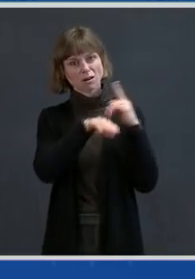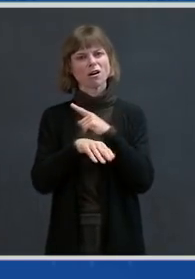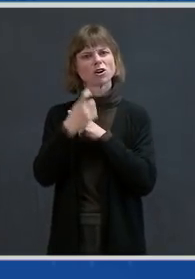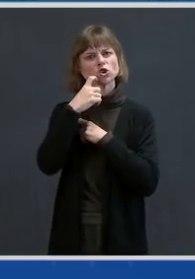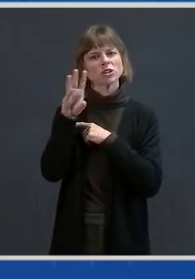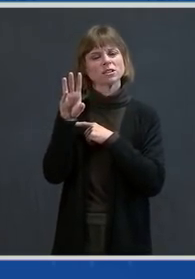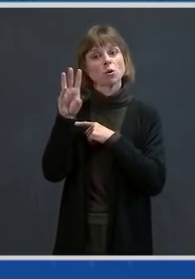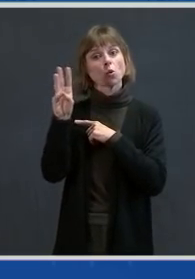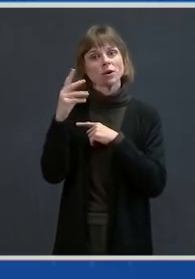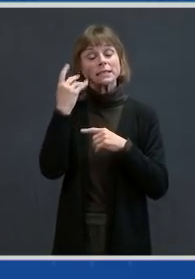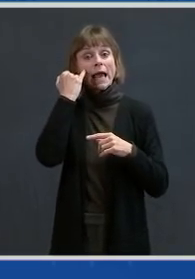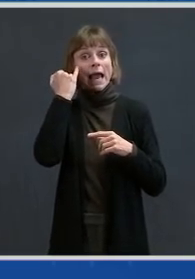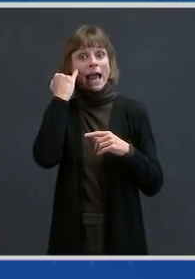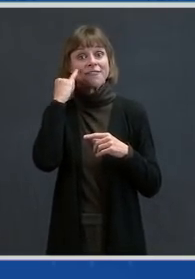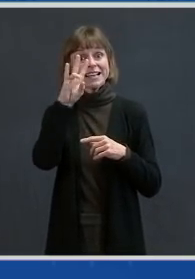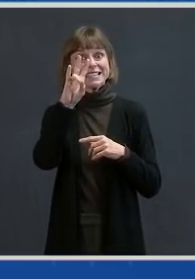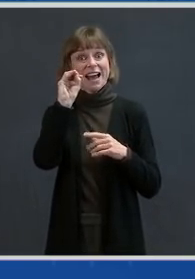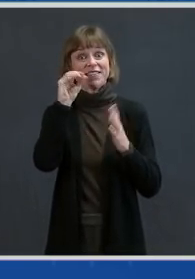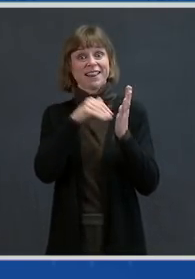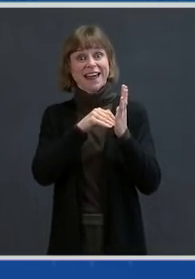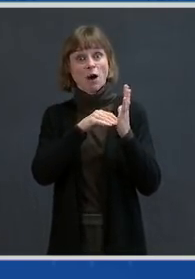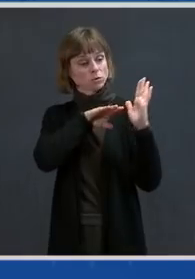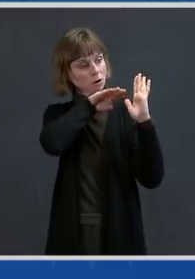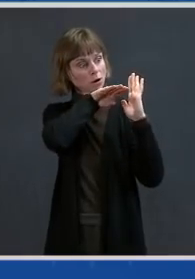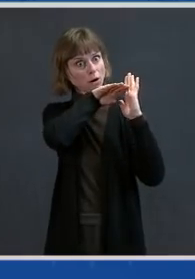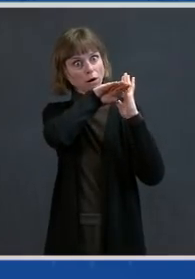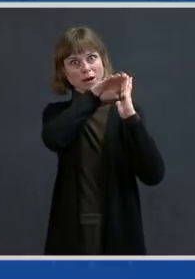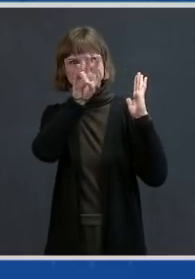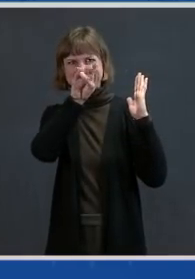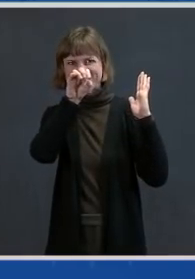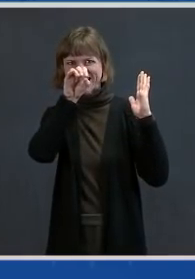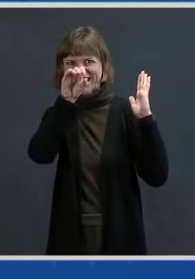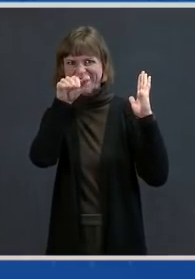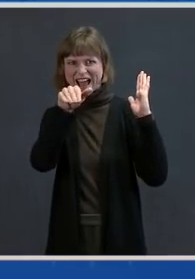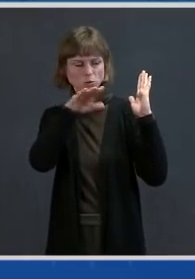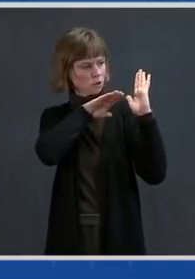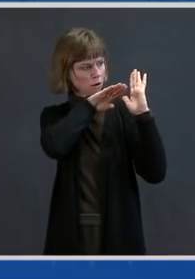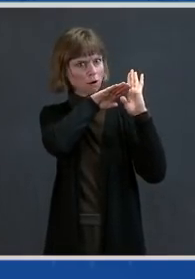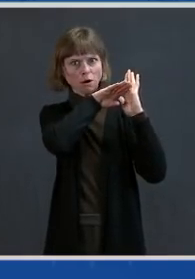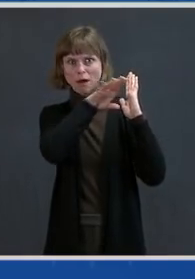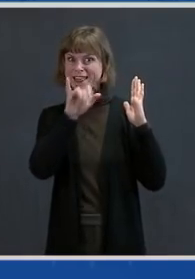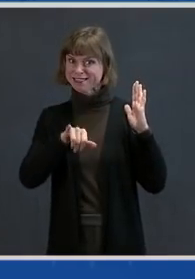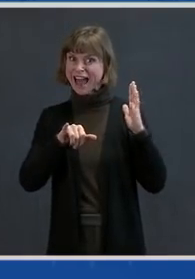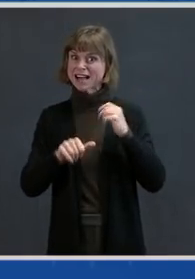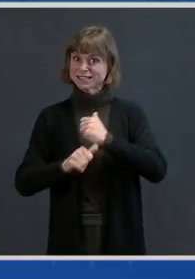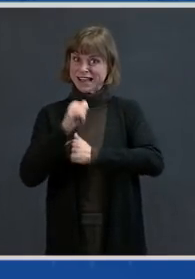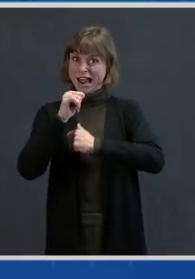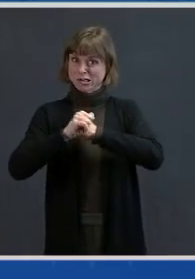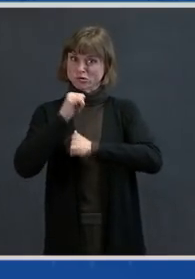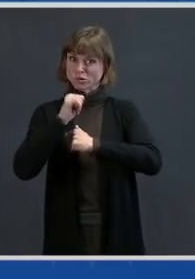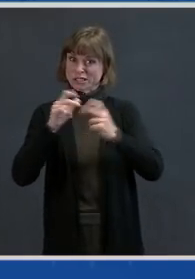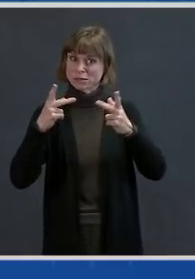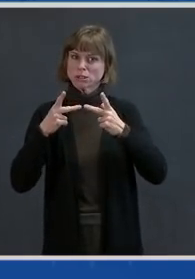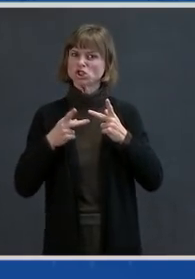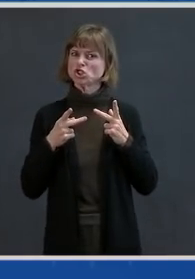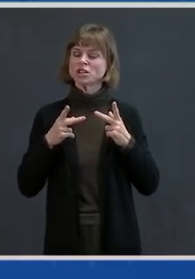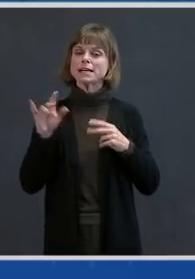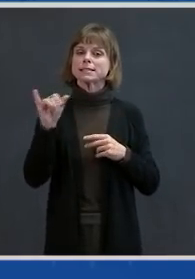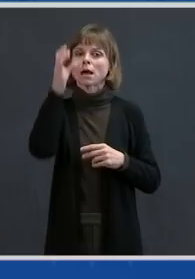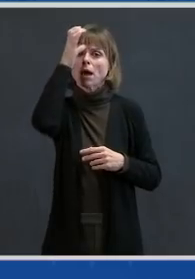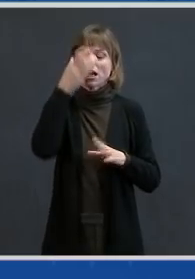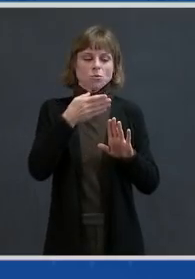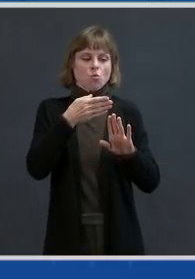at 70,000, we are at that very precarious position that we were right before the